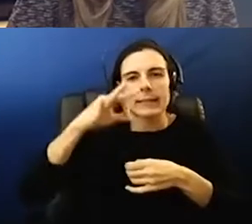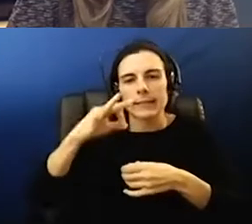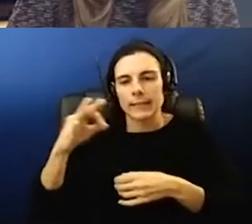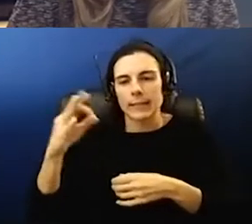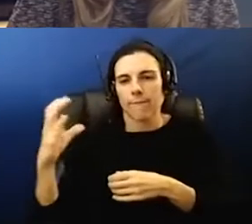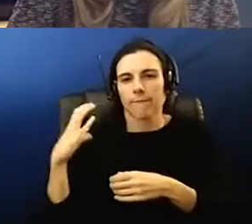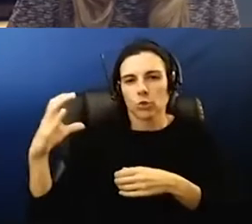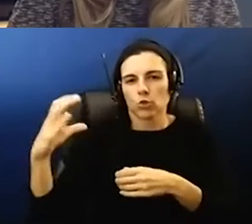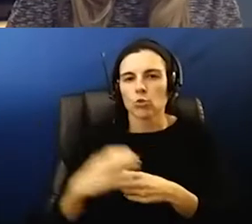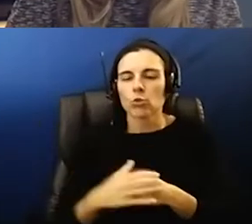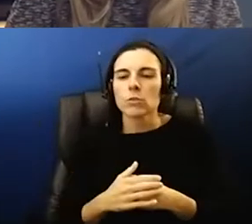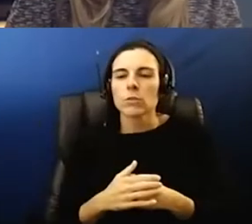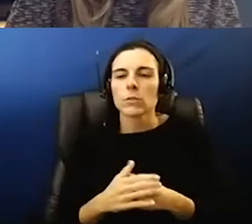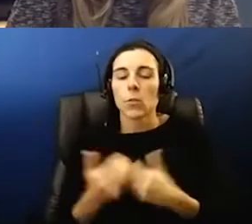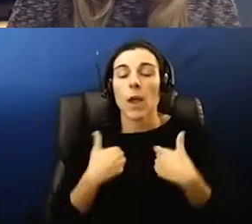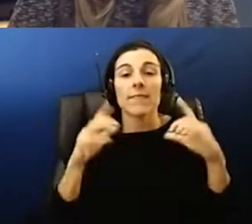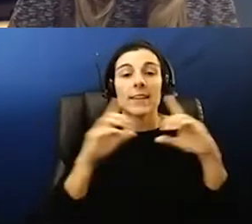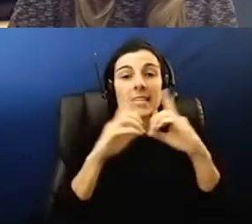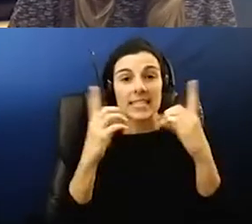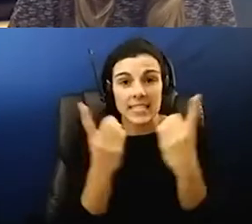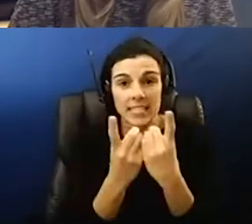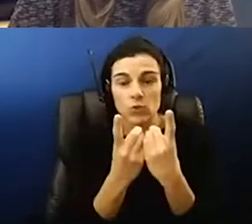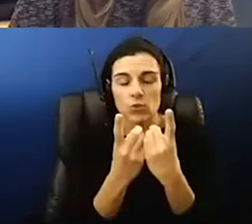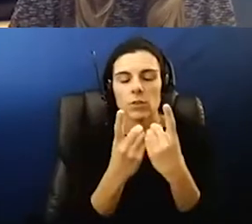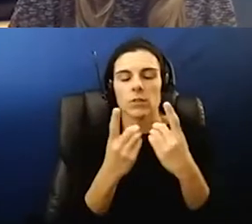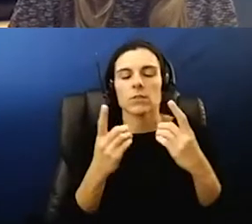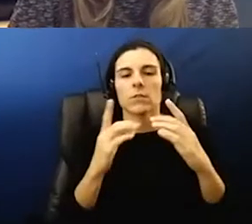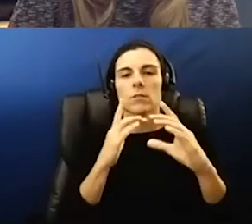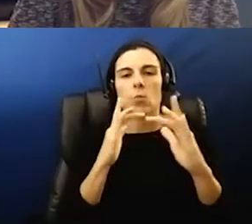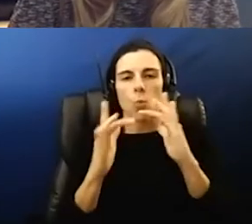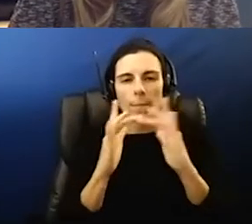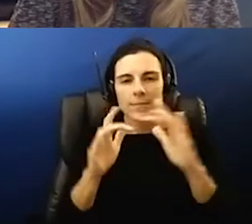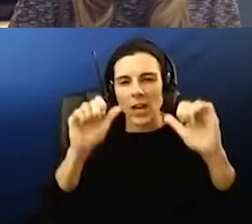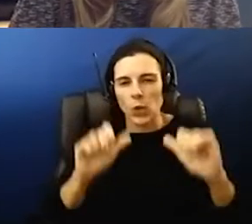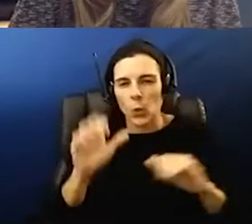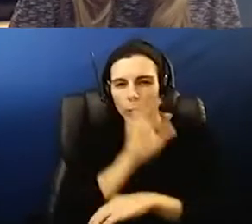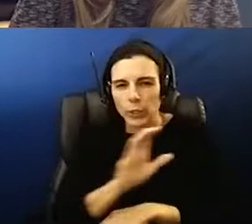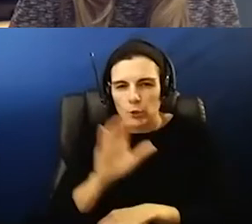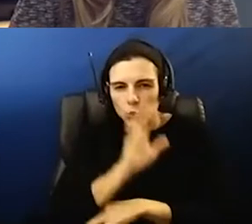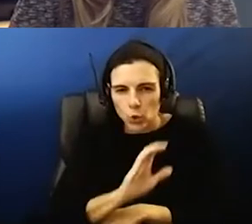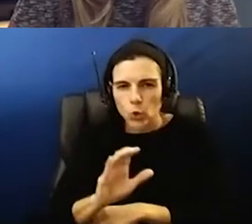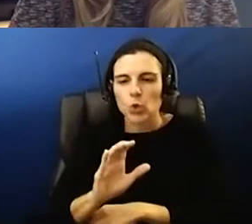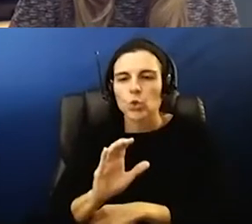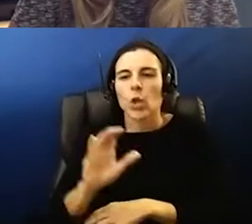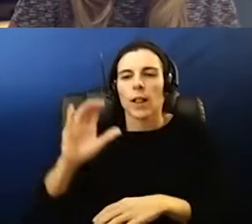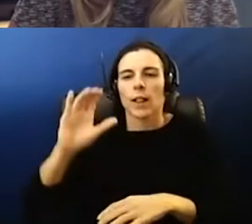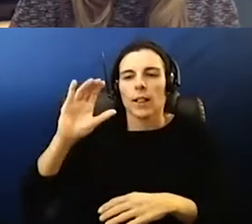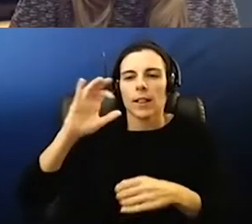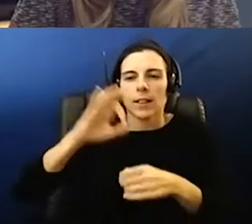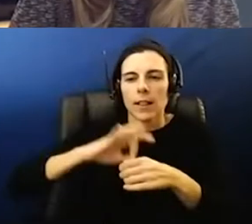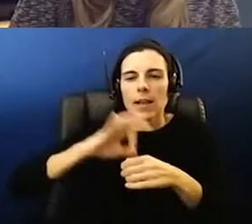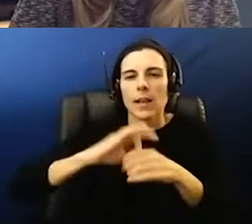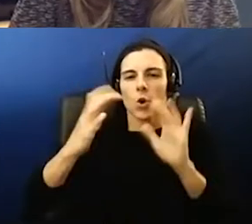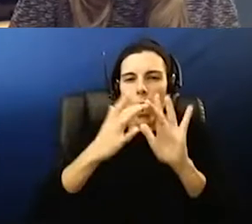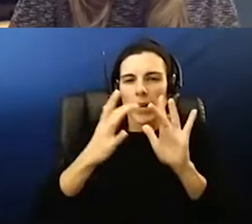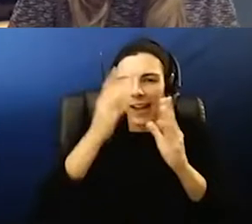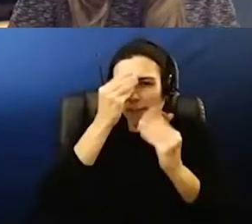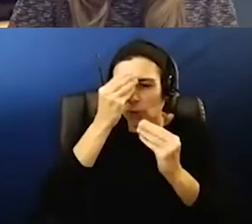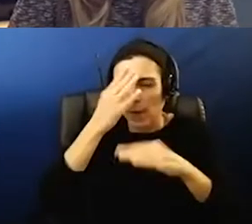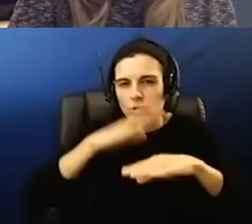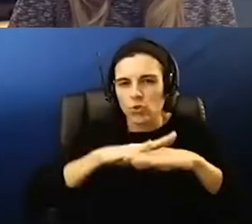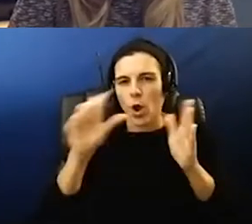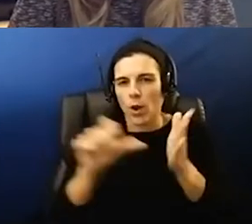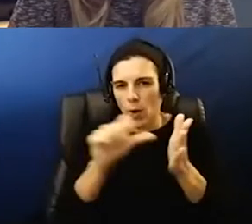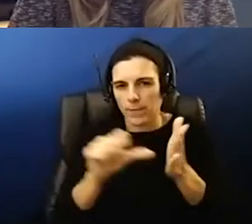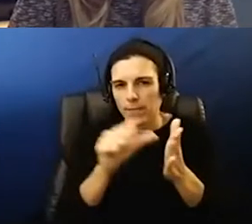website uh in our a through z directory you can look up our legislative priorities page and we actually have contact information for